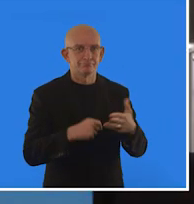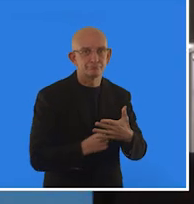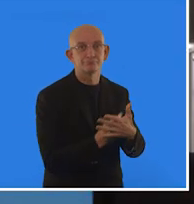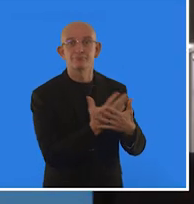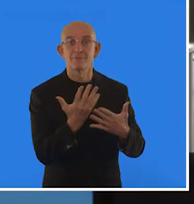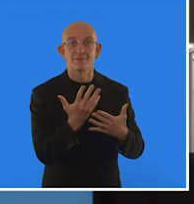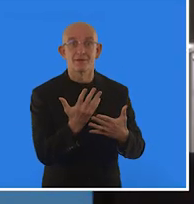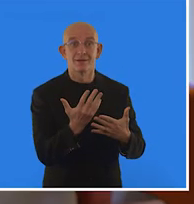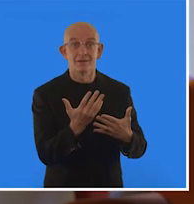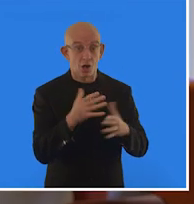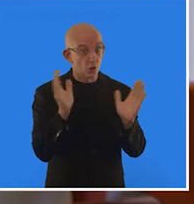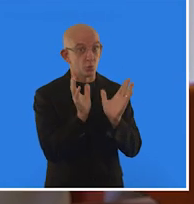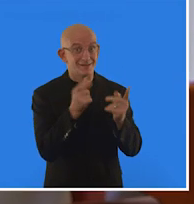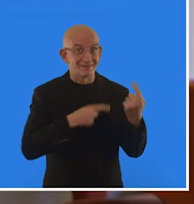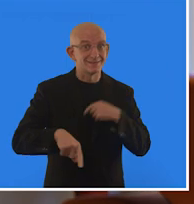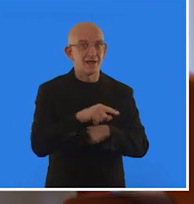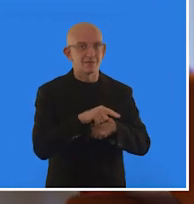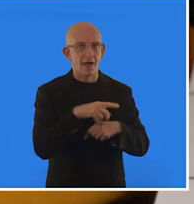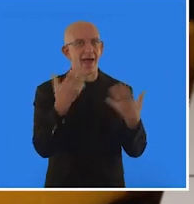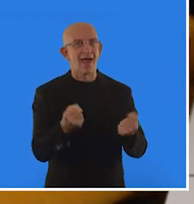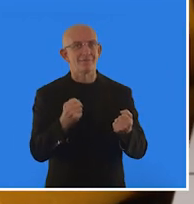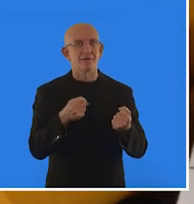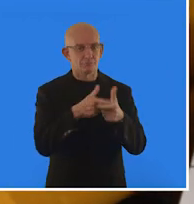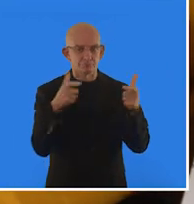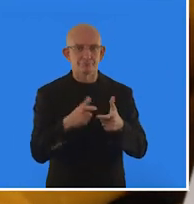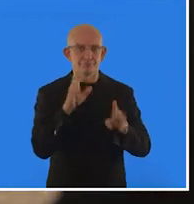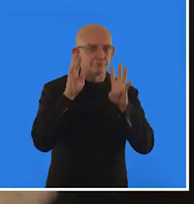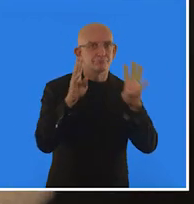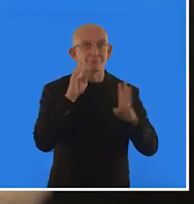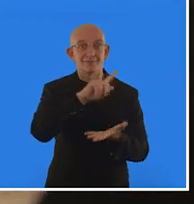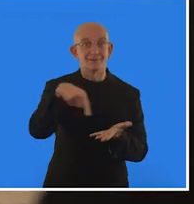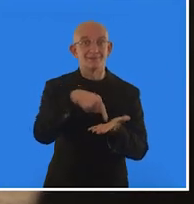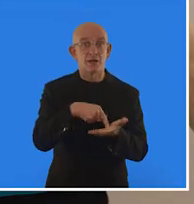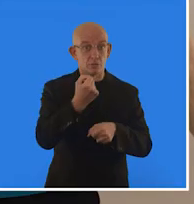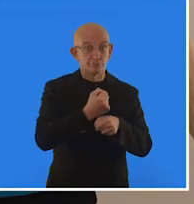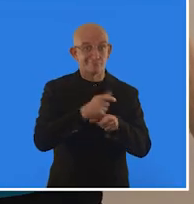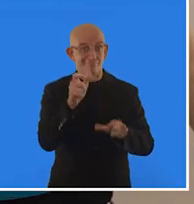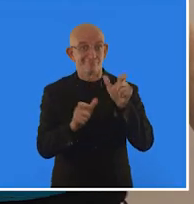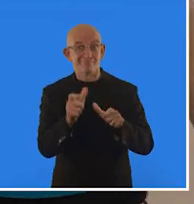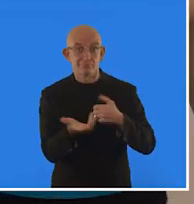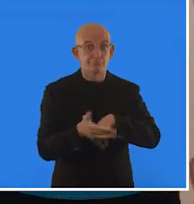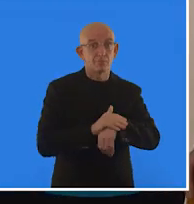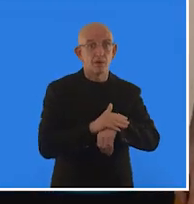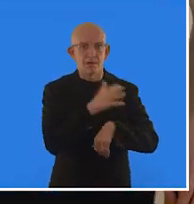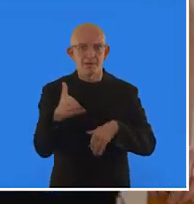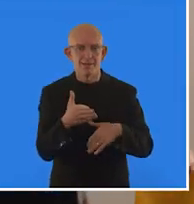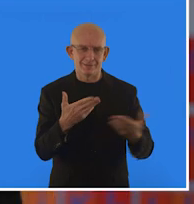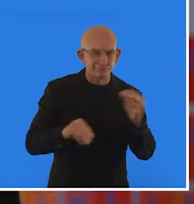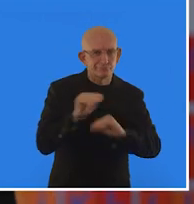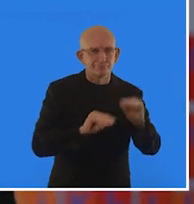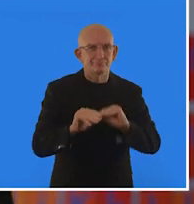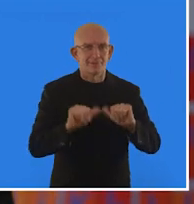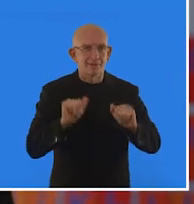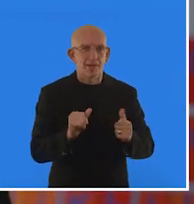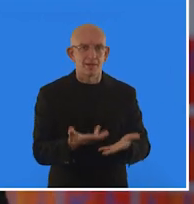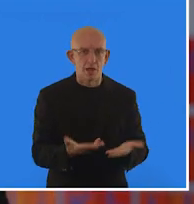thrive. That is why UNICEF has a Product Innovation Centre and a team of professionals dedicated